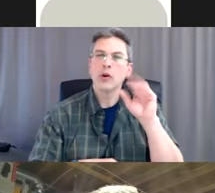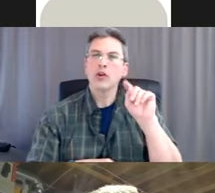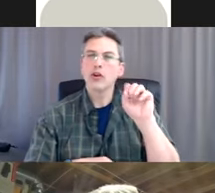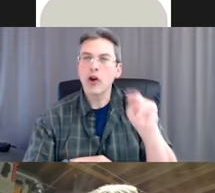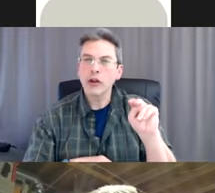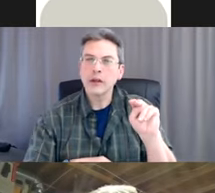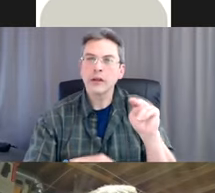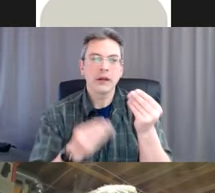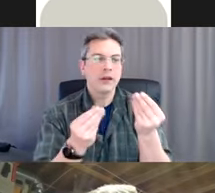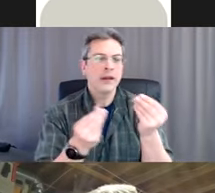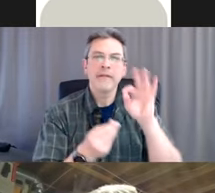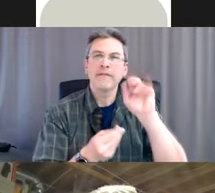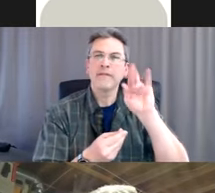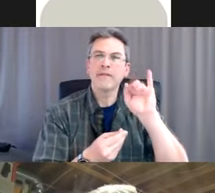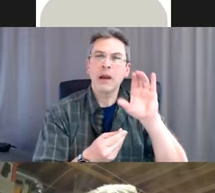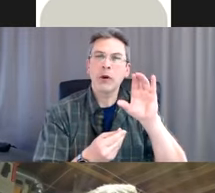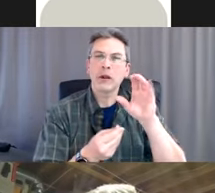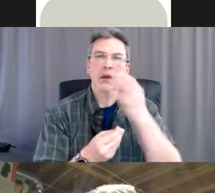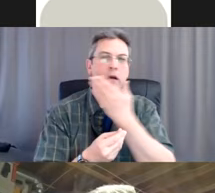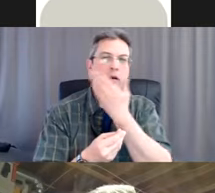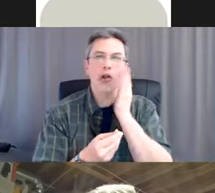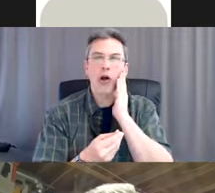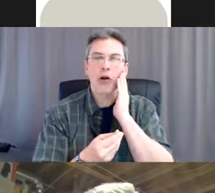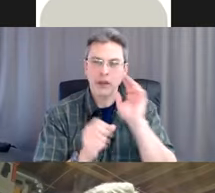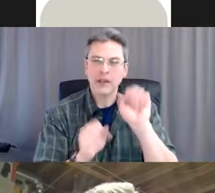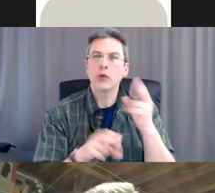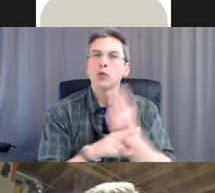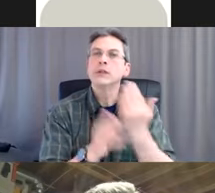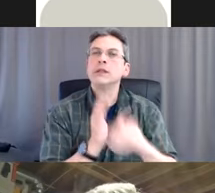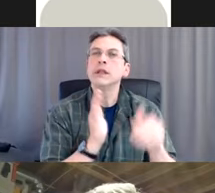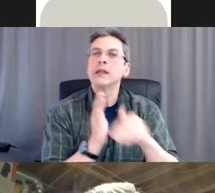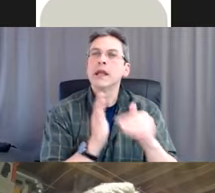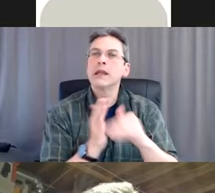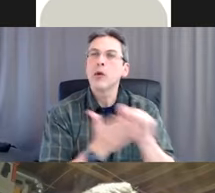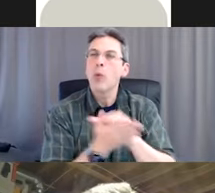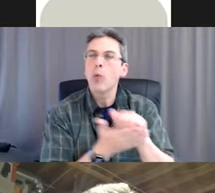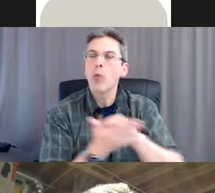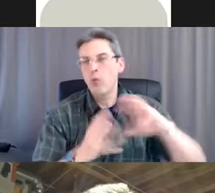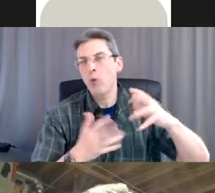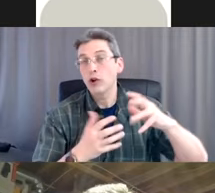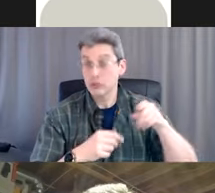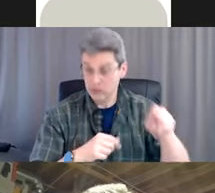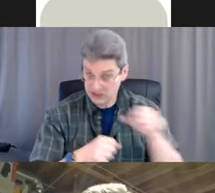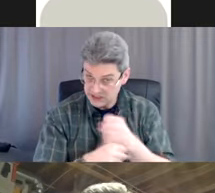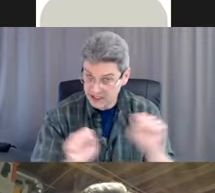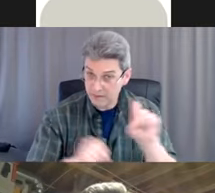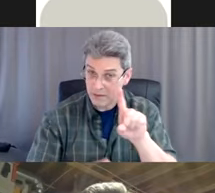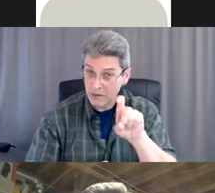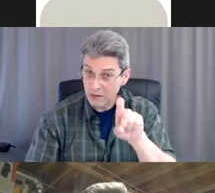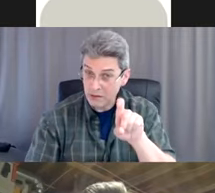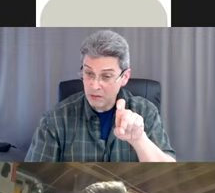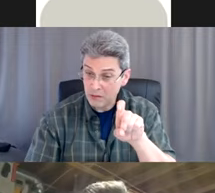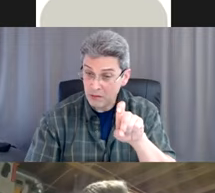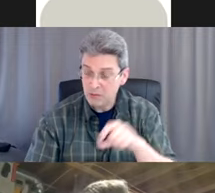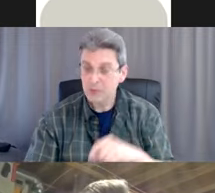fabric cloth face masks? Are those safe to be wearing? The